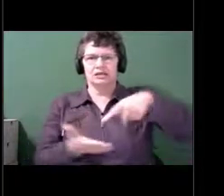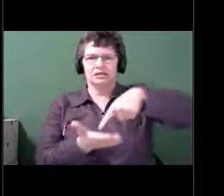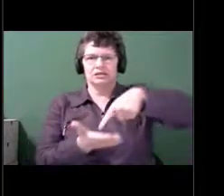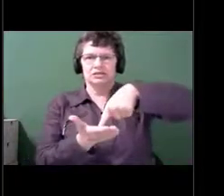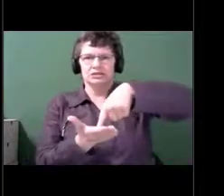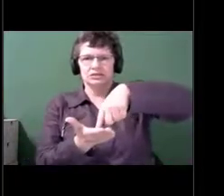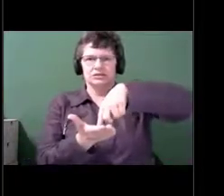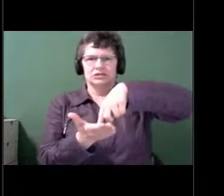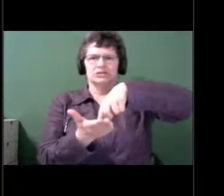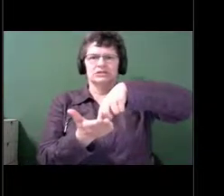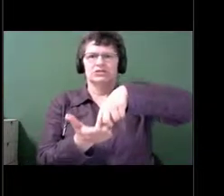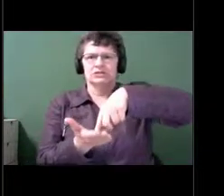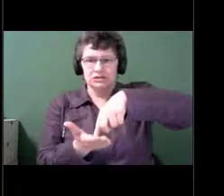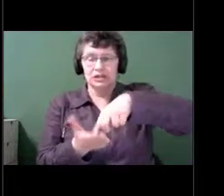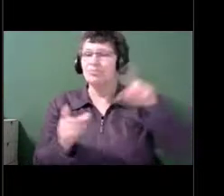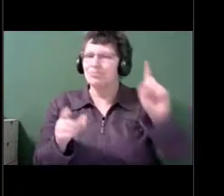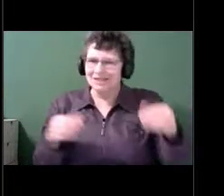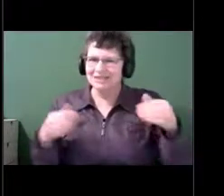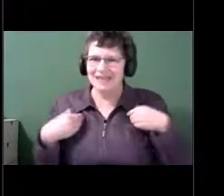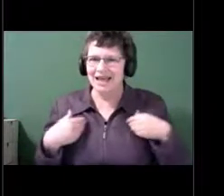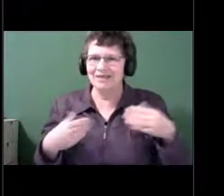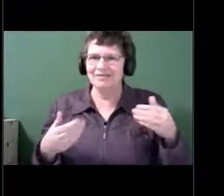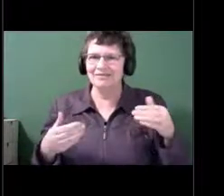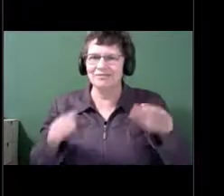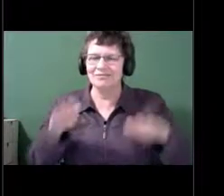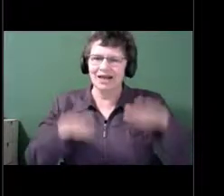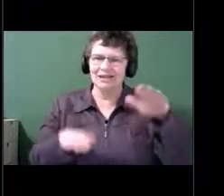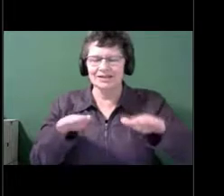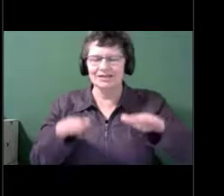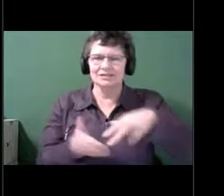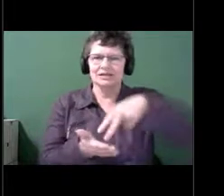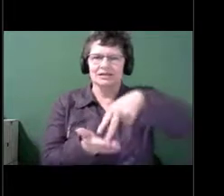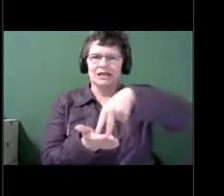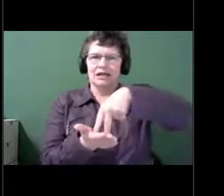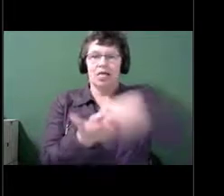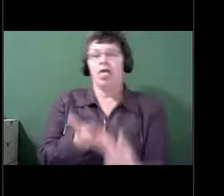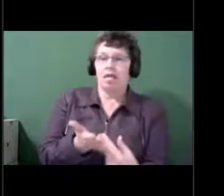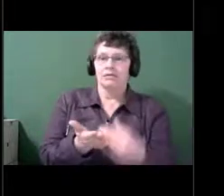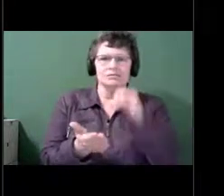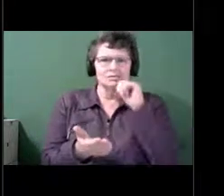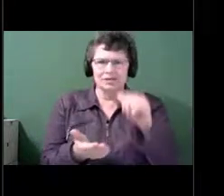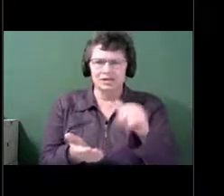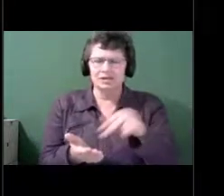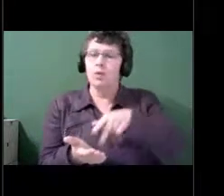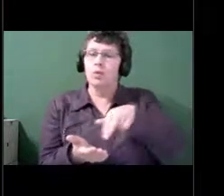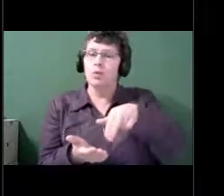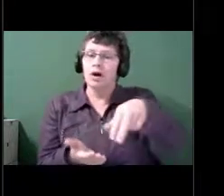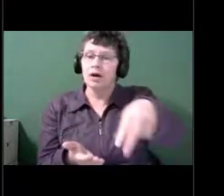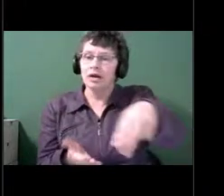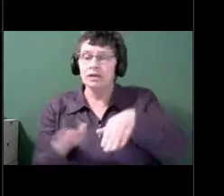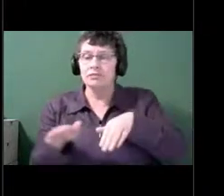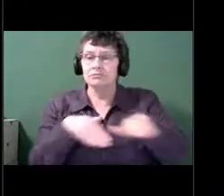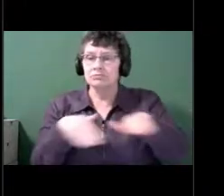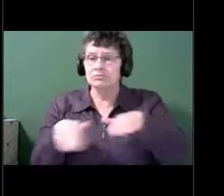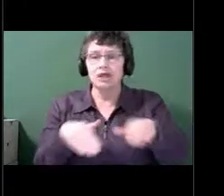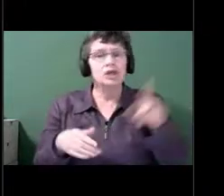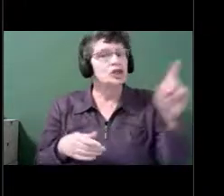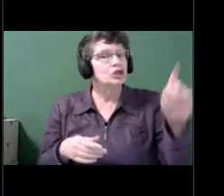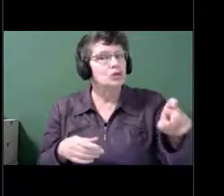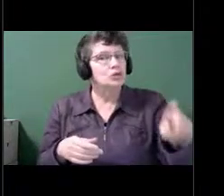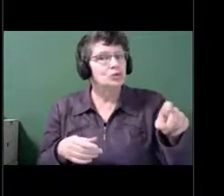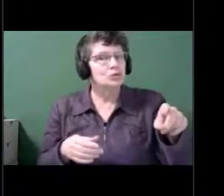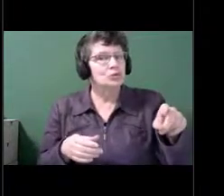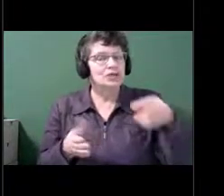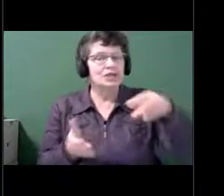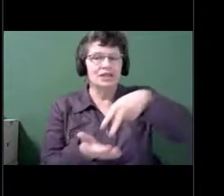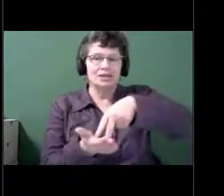and you don't fall over. Balance you need for walking. Balance you need for driving, actually, as